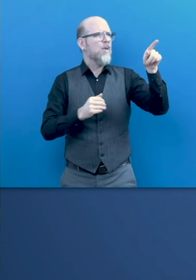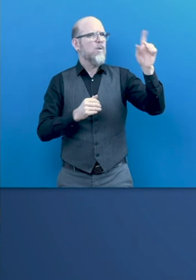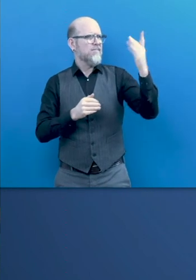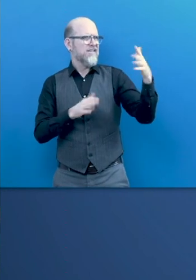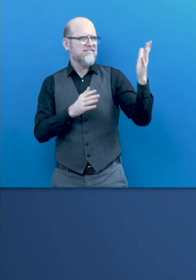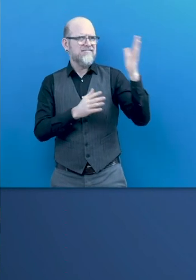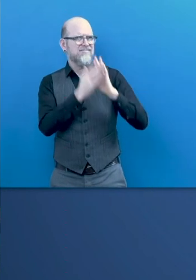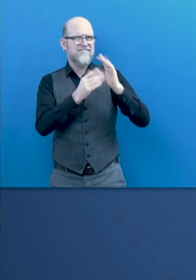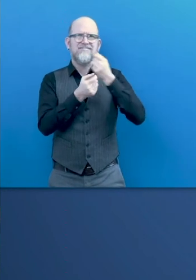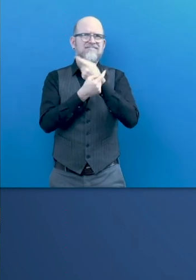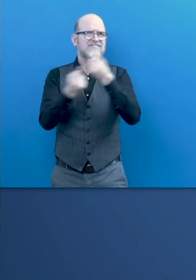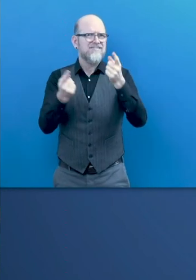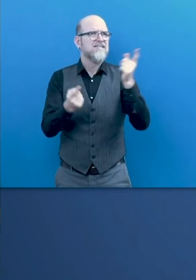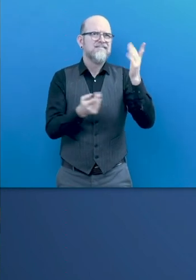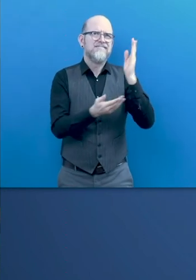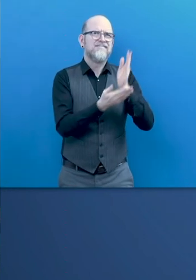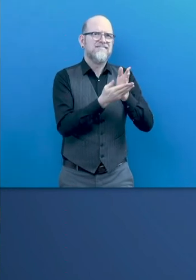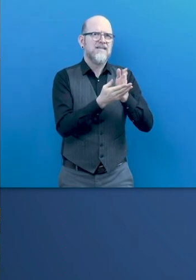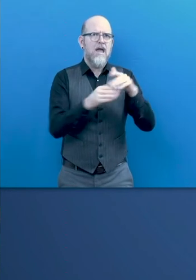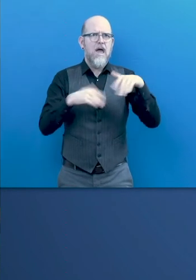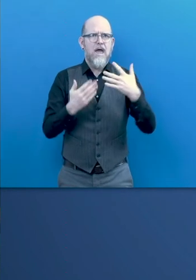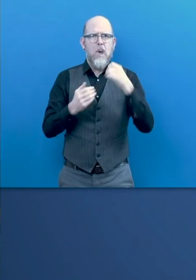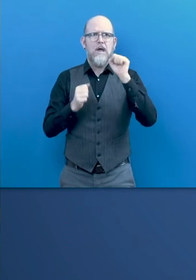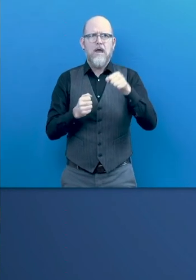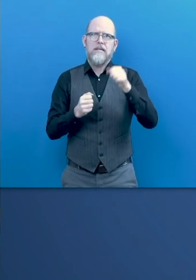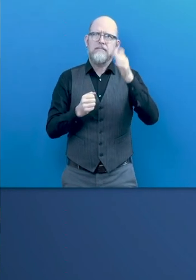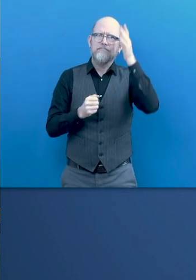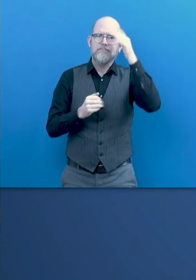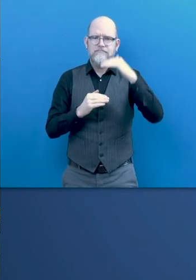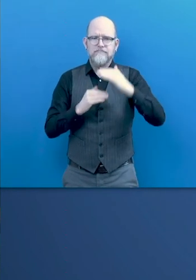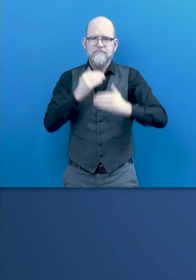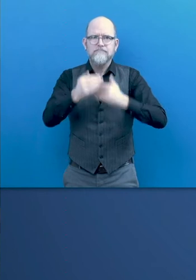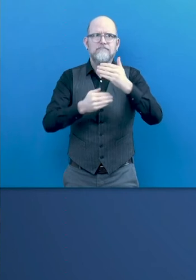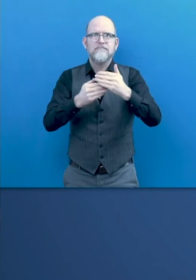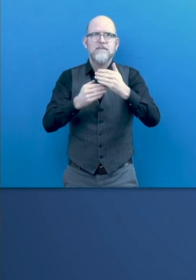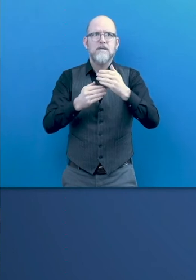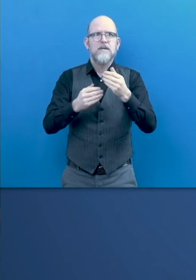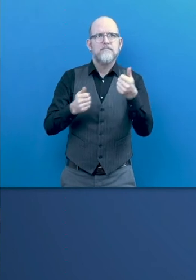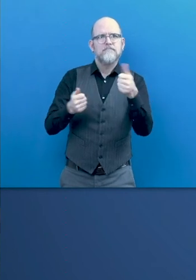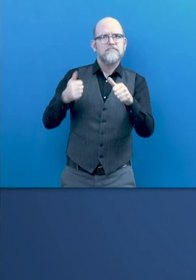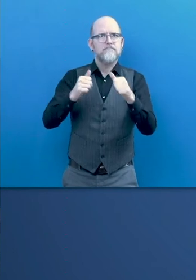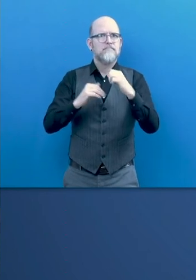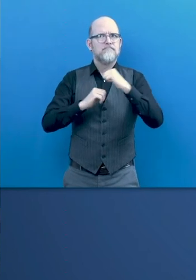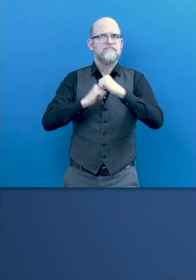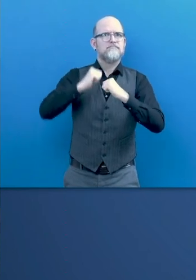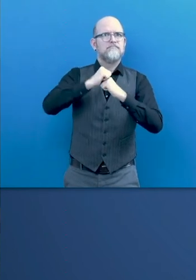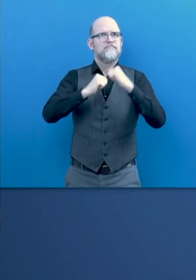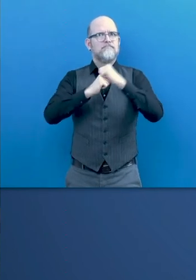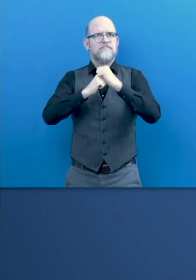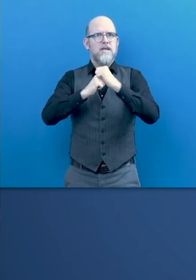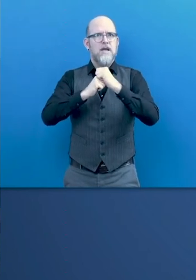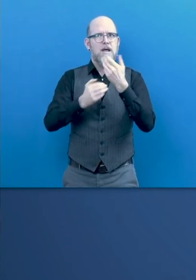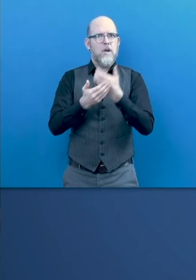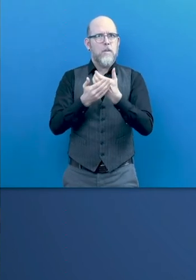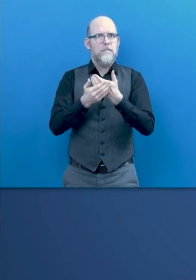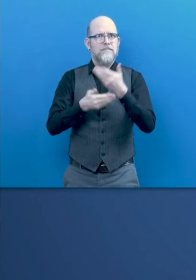And the last thing I'd like to say that I really appreciate in the report is how it addresses the complexity of employment and digital